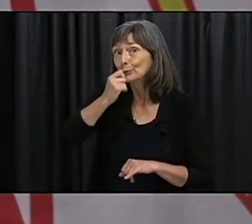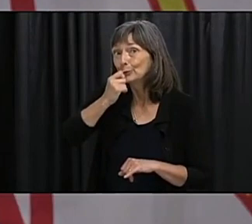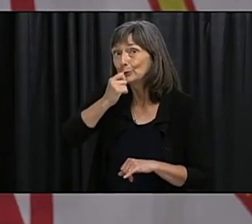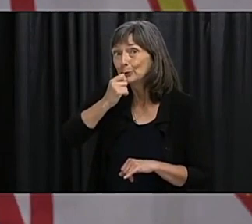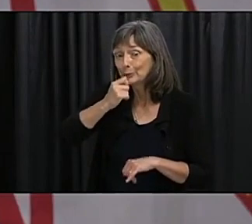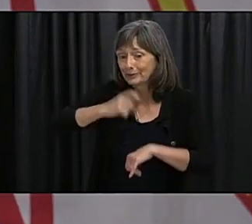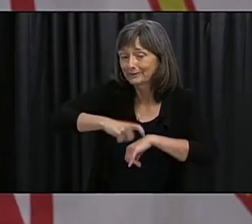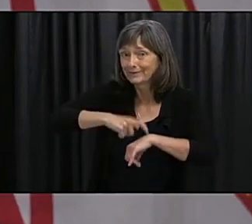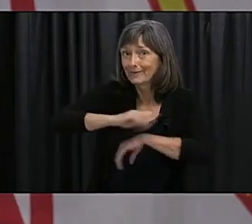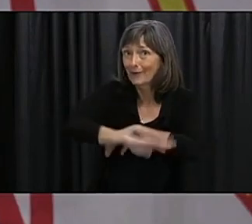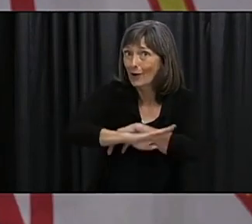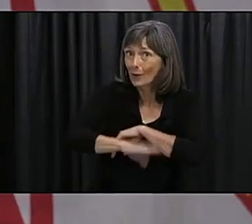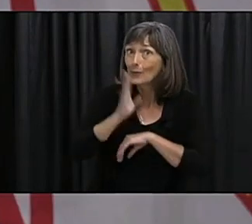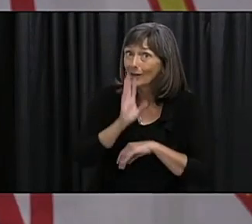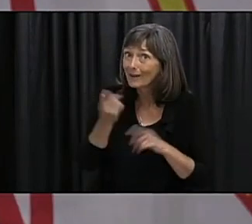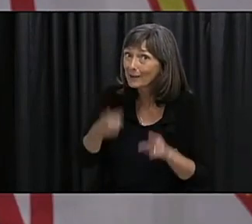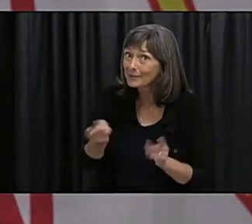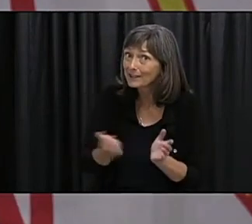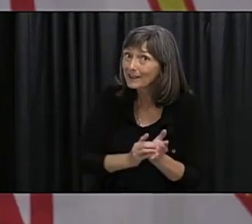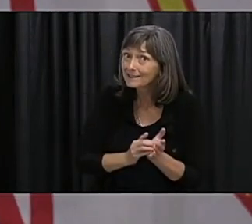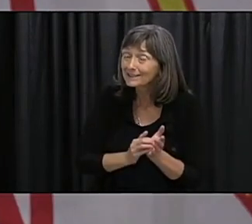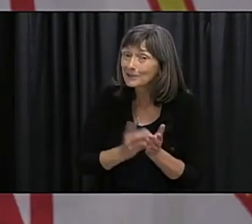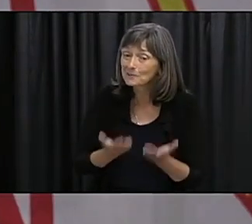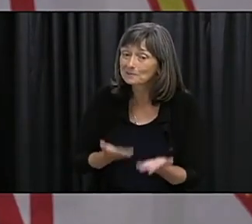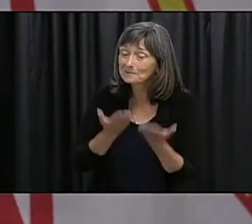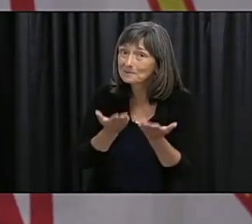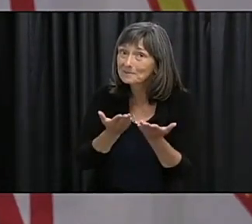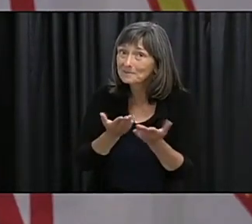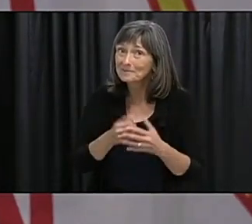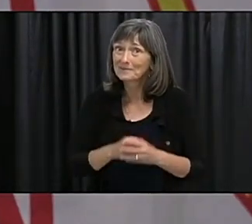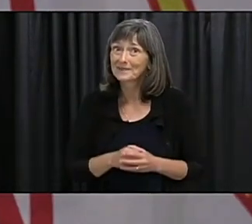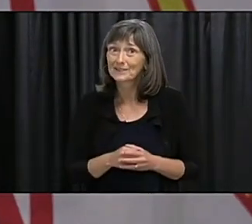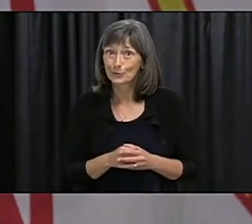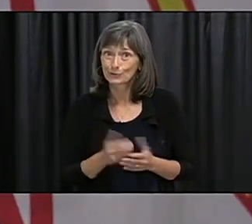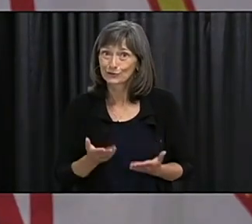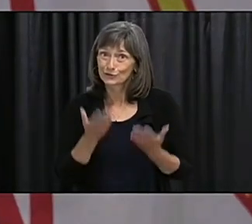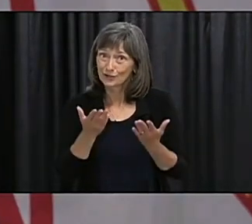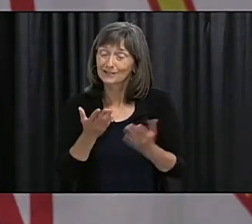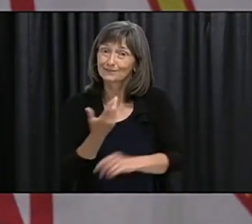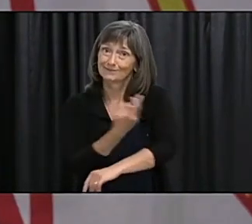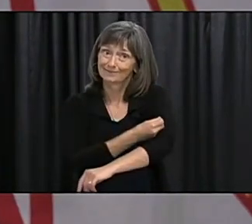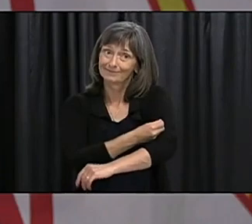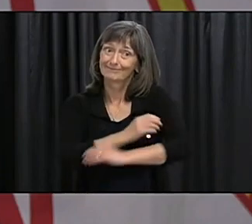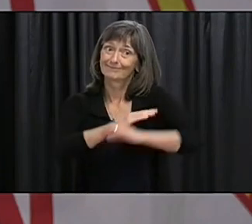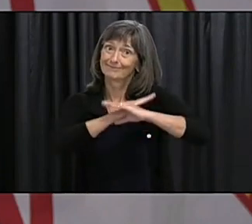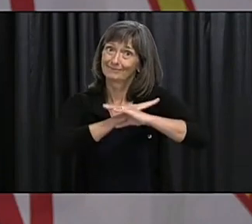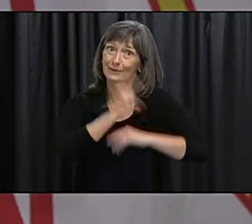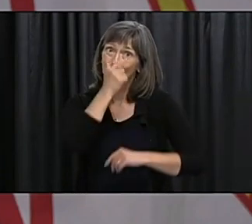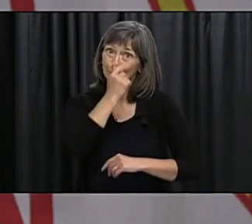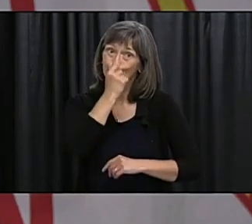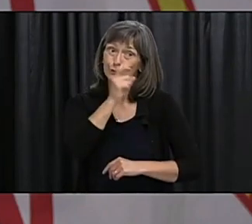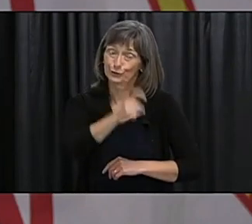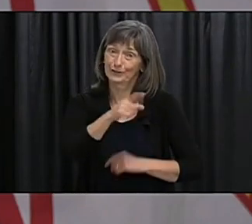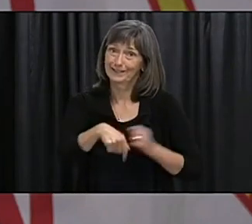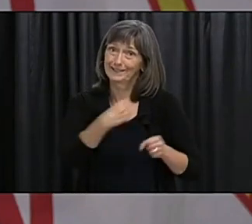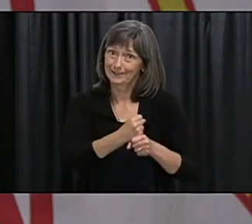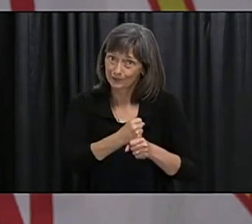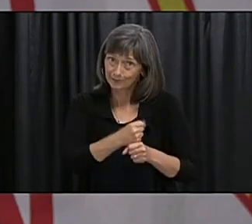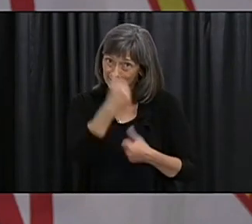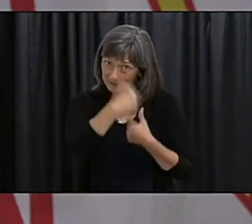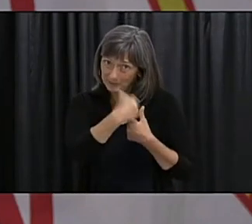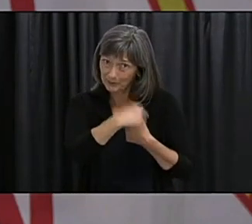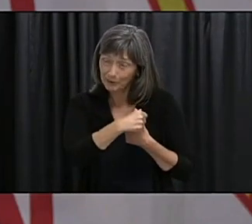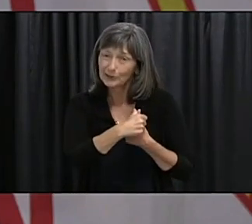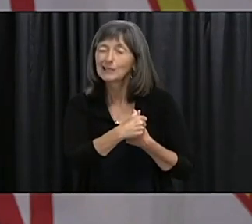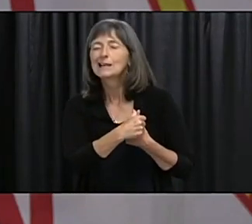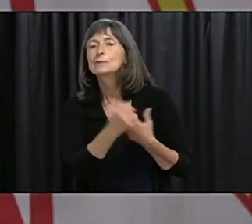would very much recommend that people step up to get vaccinated against flu this year we want to we want to